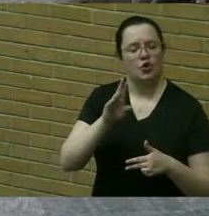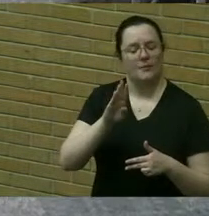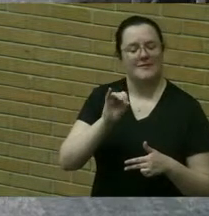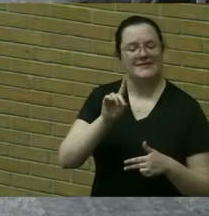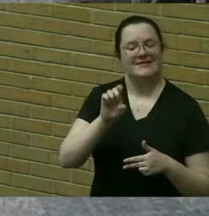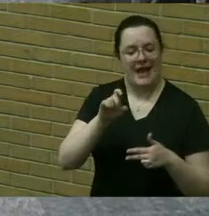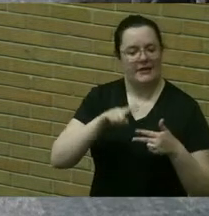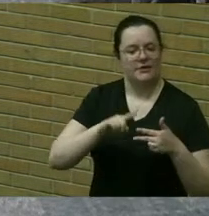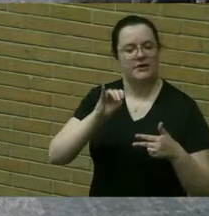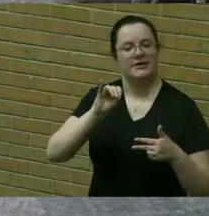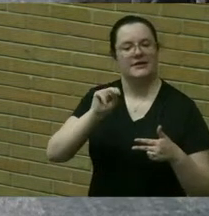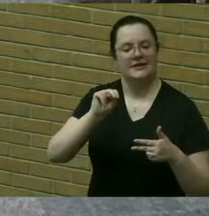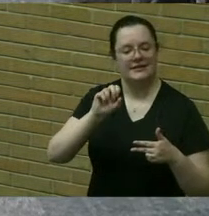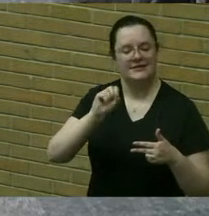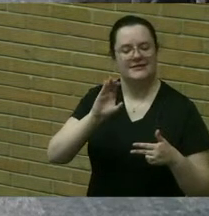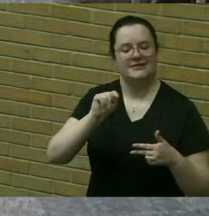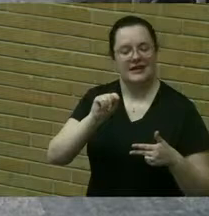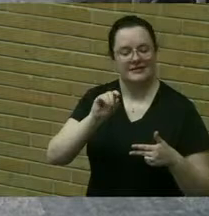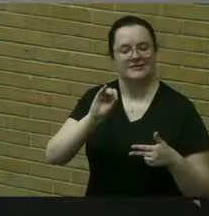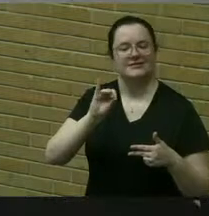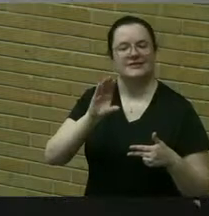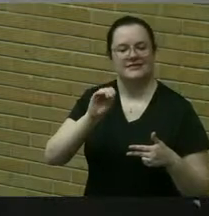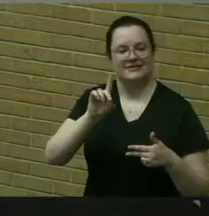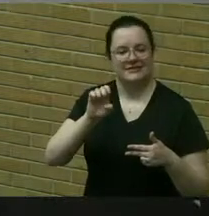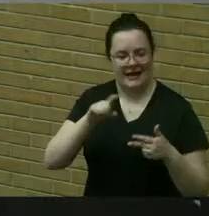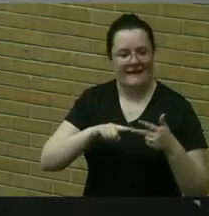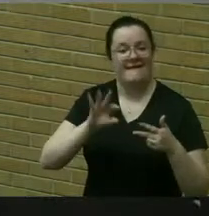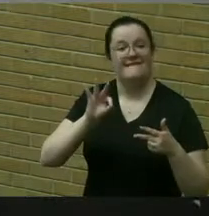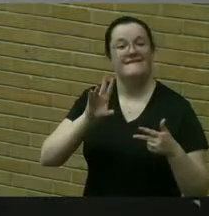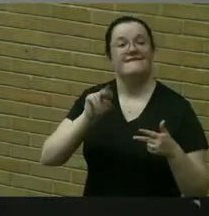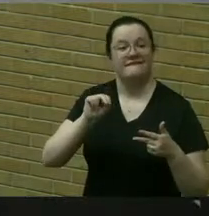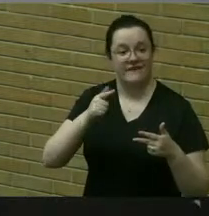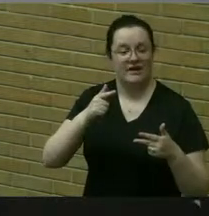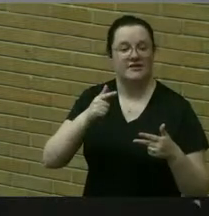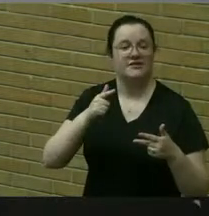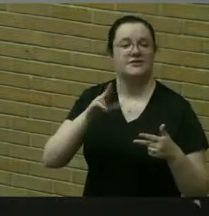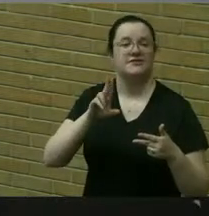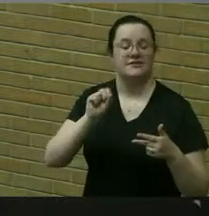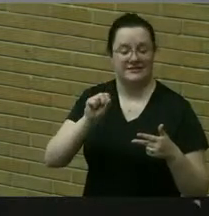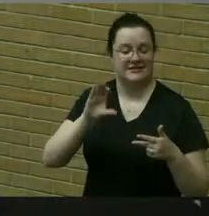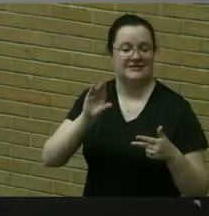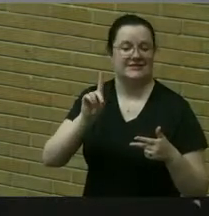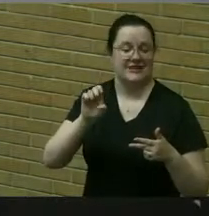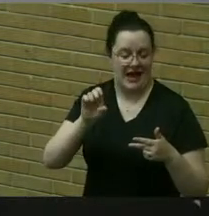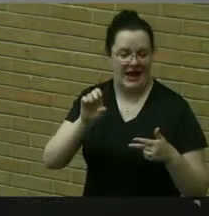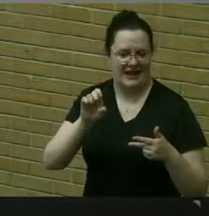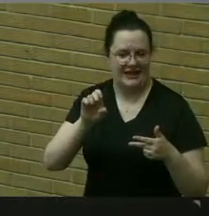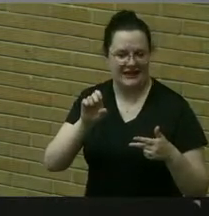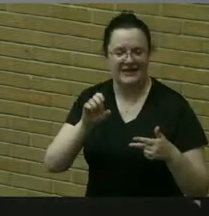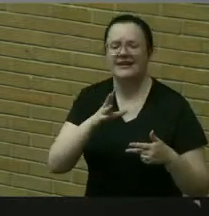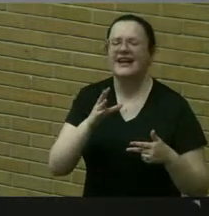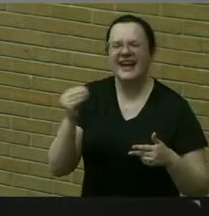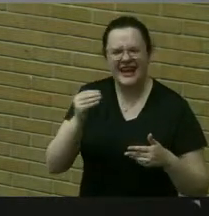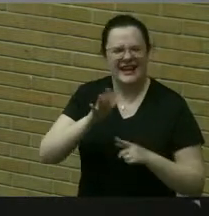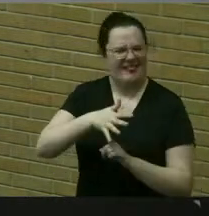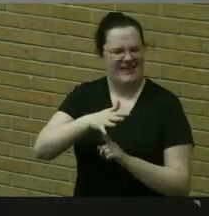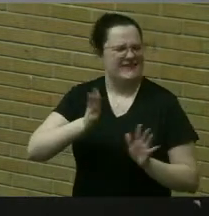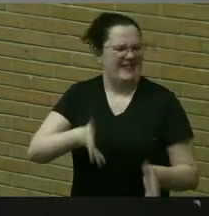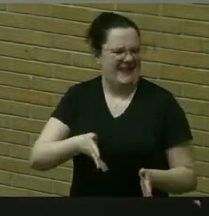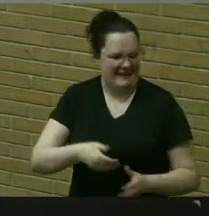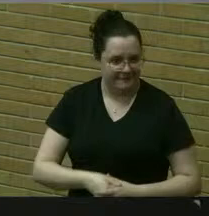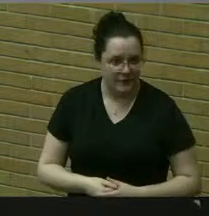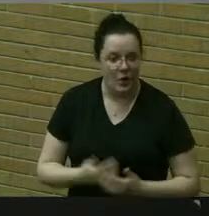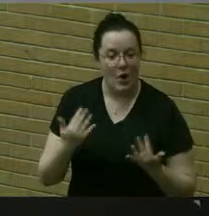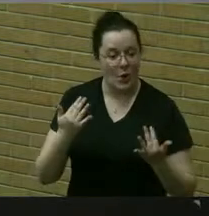and avoid chemical fertilizers and let that lawn be and let the leaves be for a little bit longer too wait until you've had a couple days